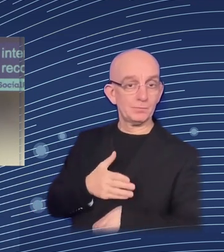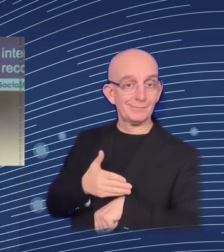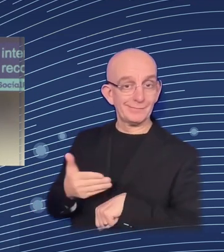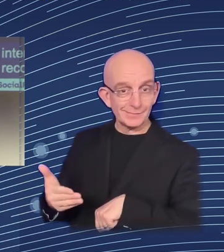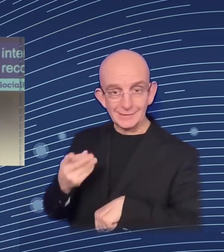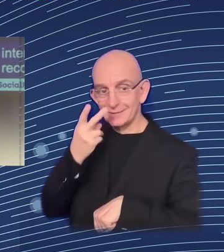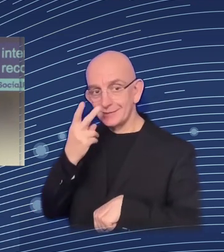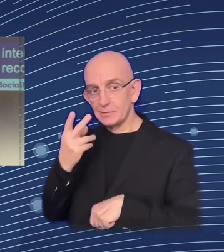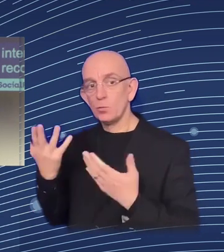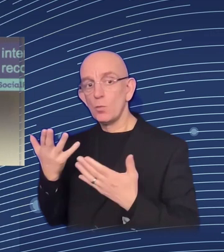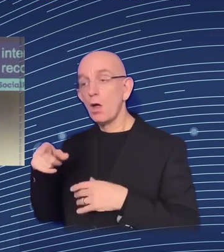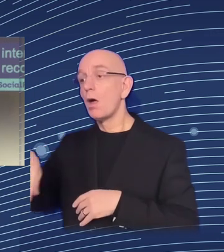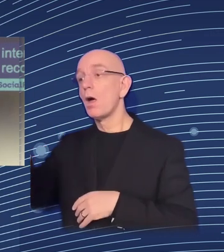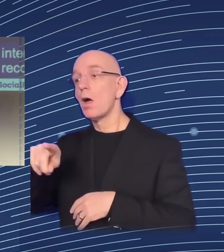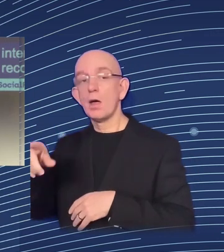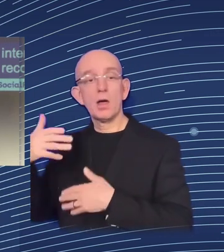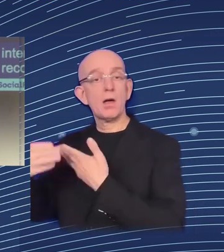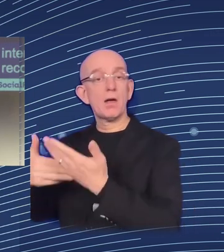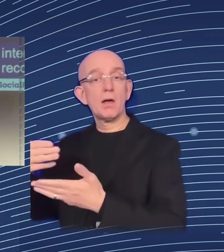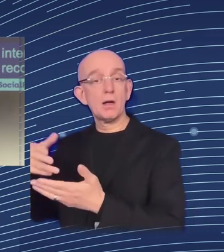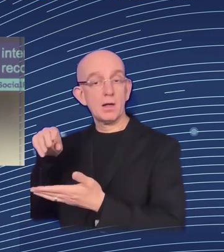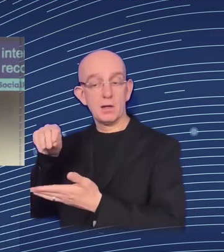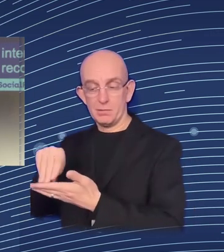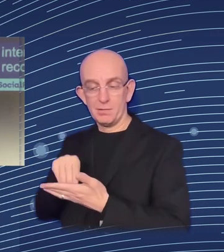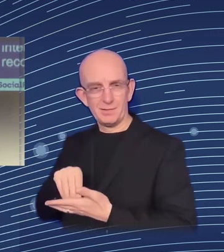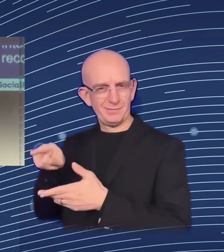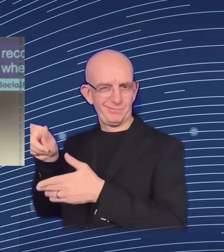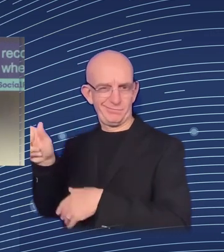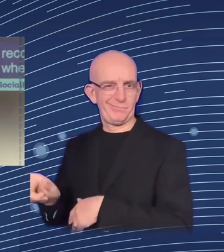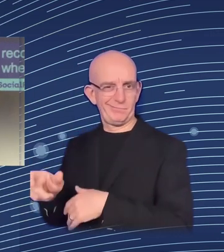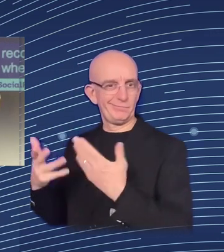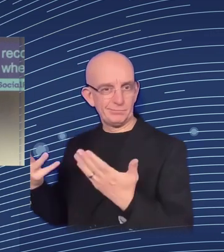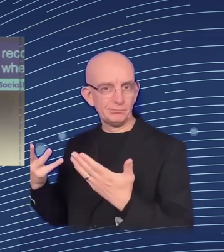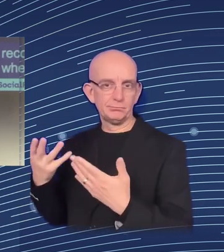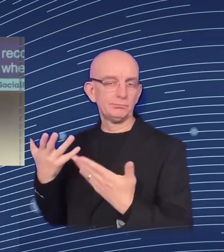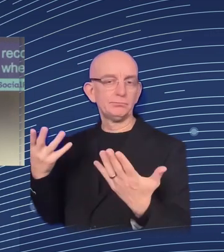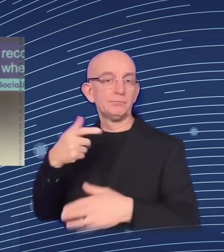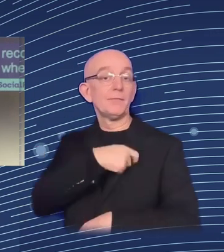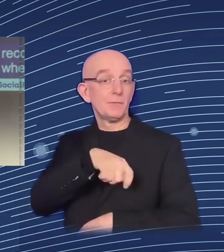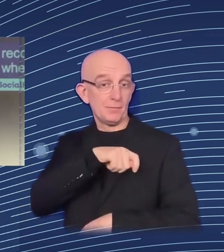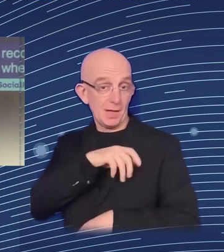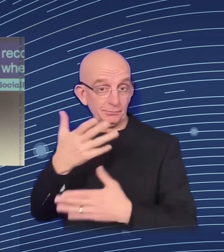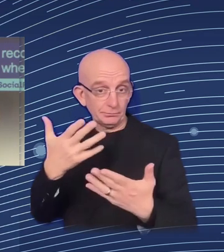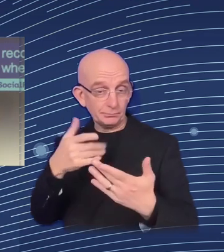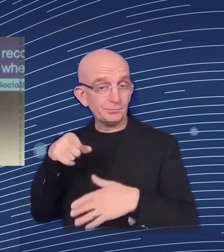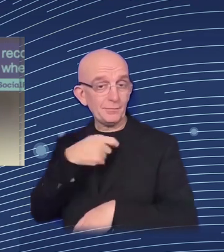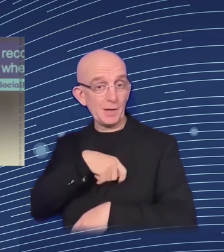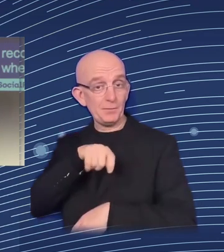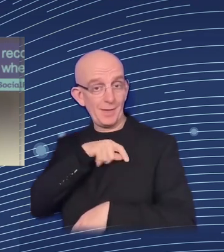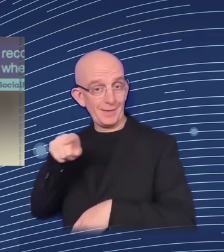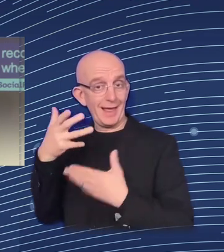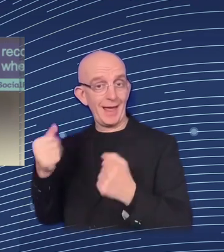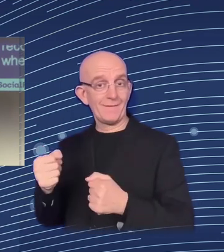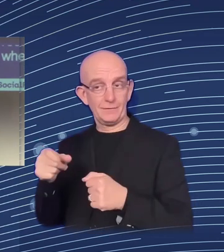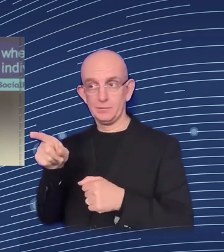room where you can say, give me the social security records of these particular individuals. Everything is